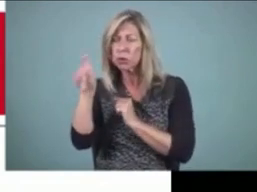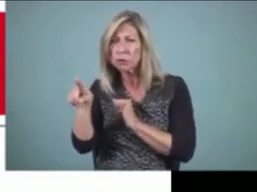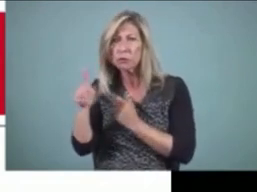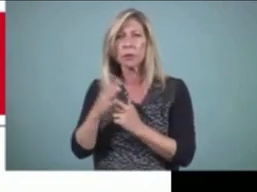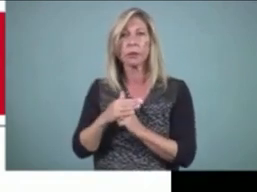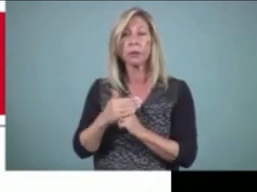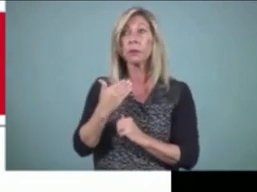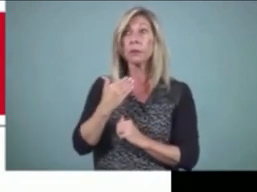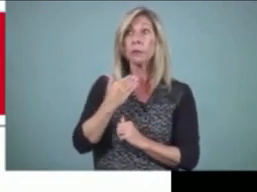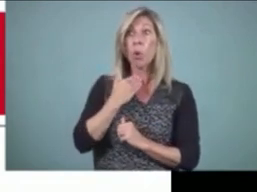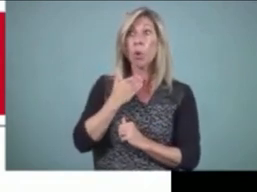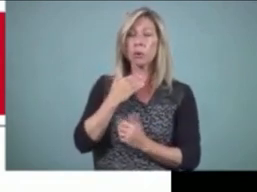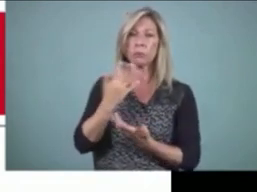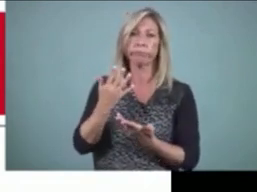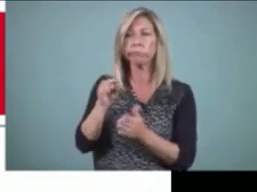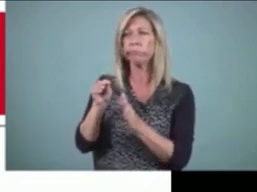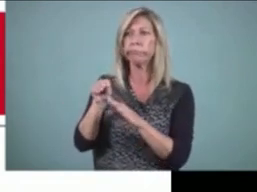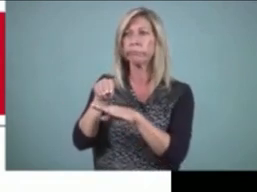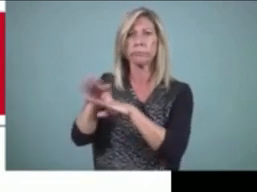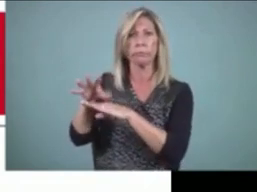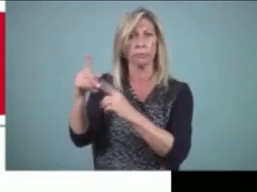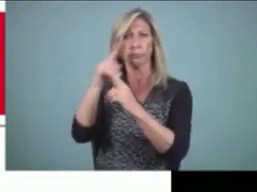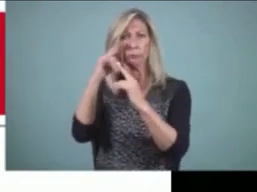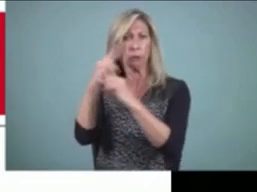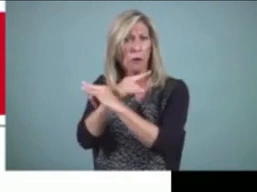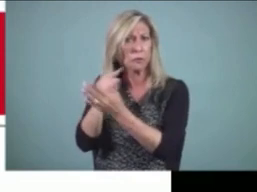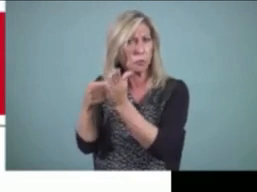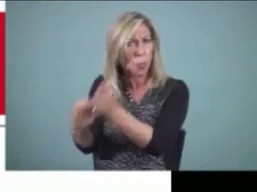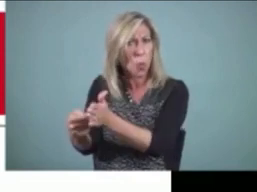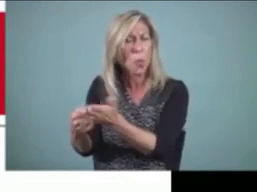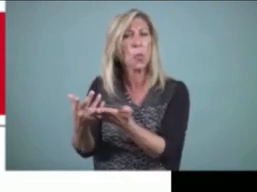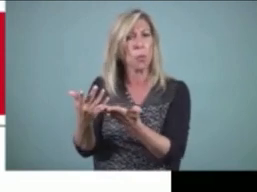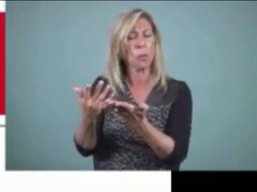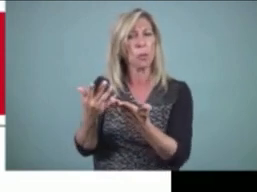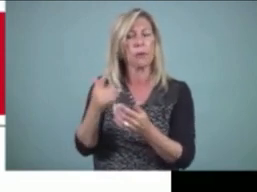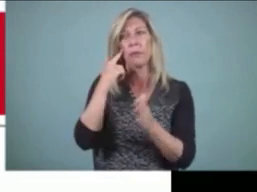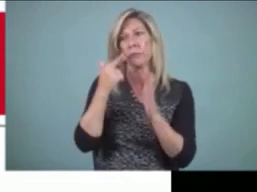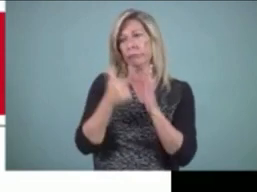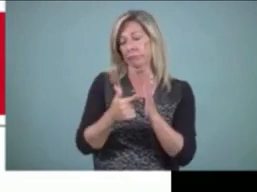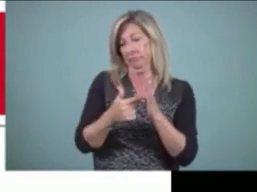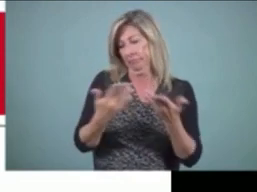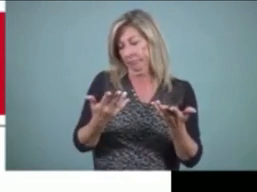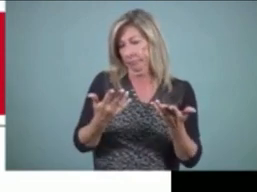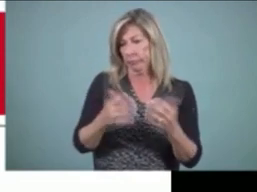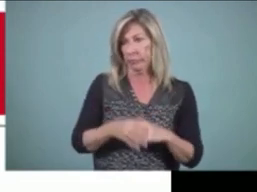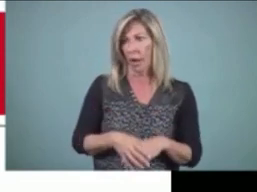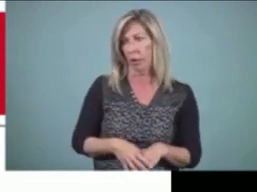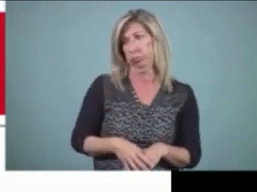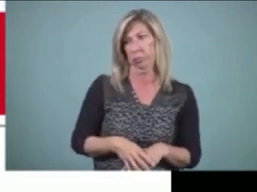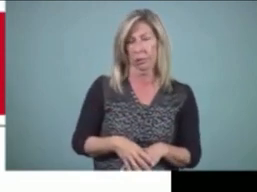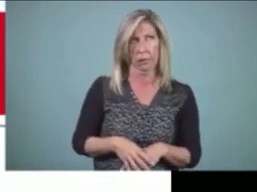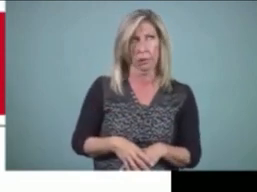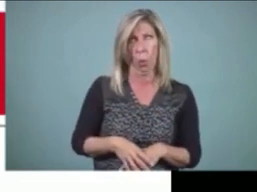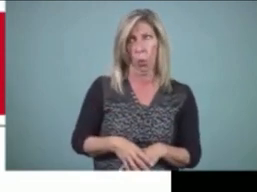that indicates you're being sarcastic. So when you say something like, ooh, nice dress,